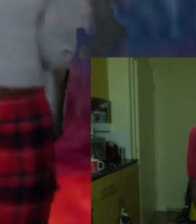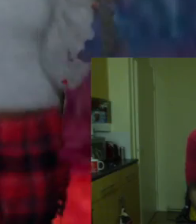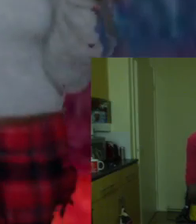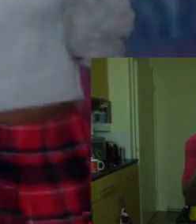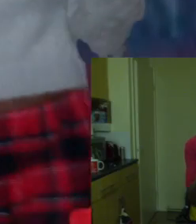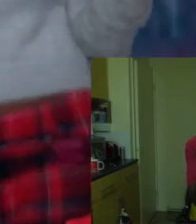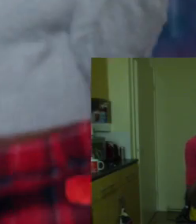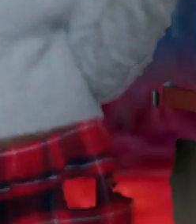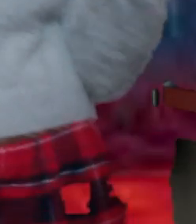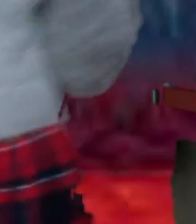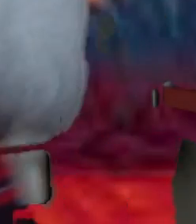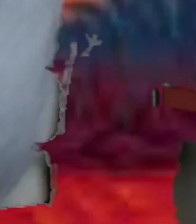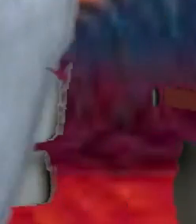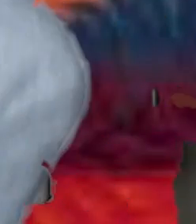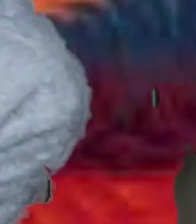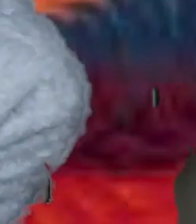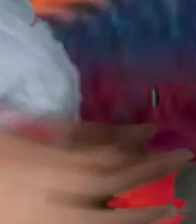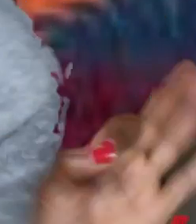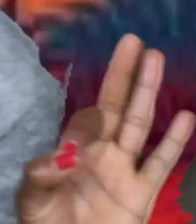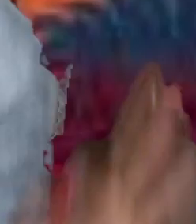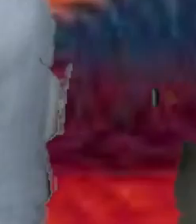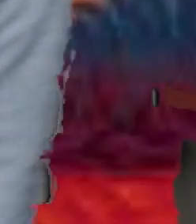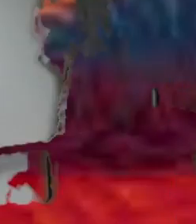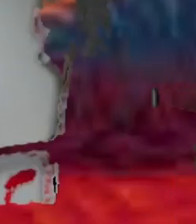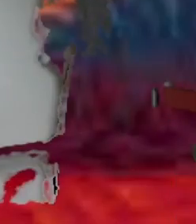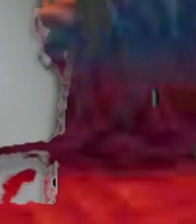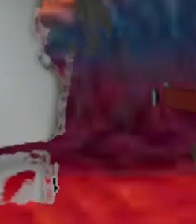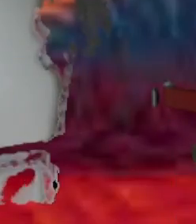So yeah, thank you for watching my video. Like and subscribe.